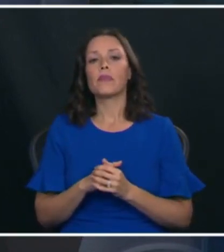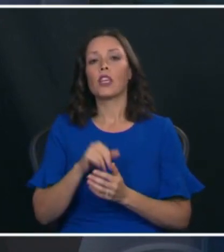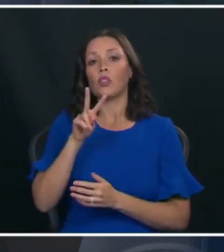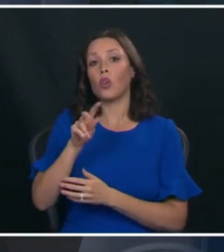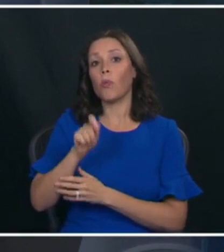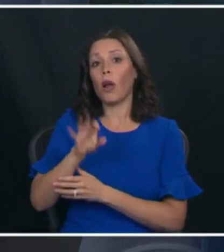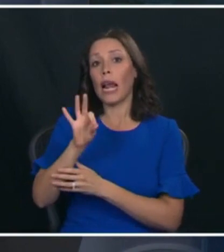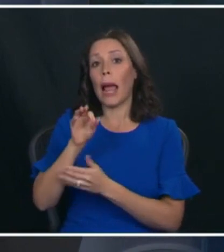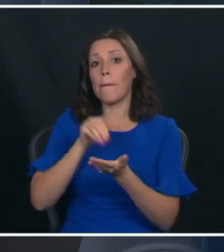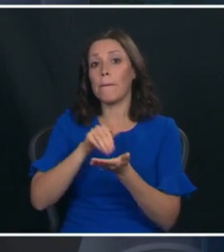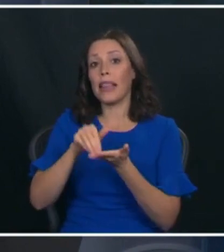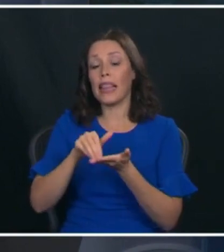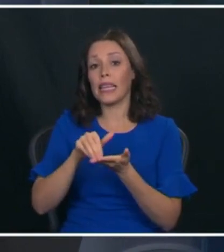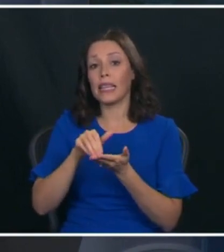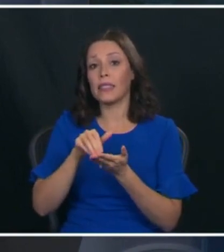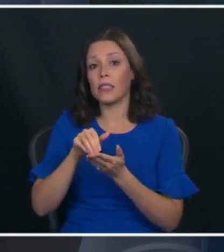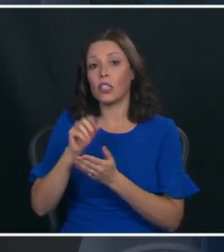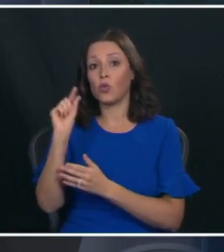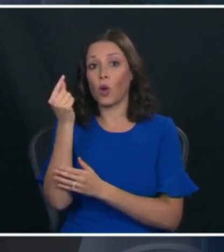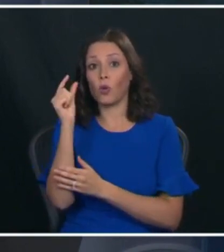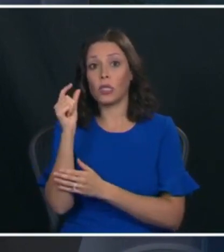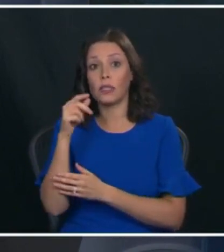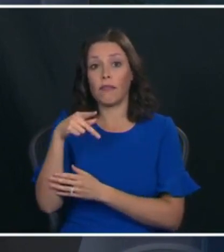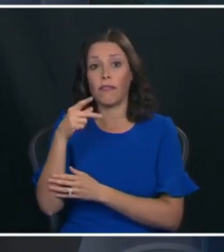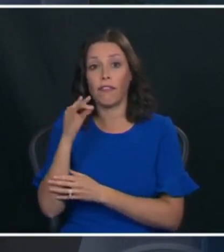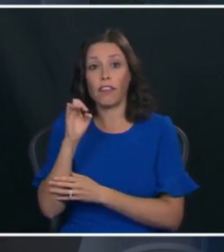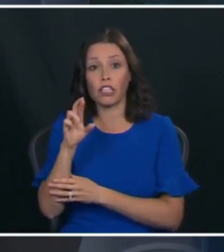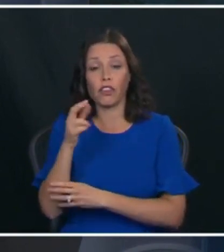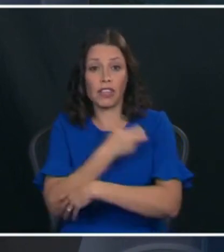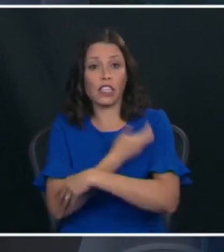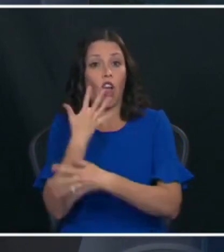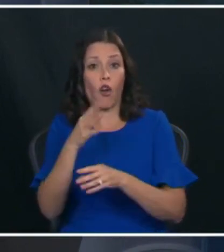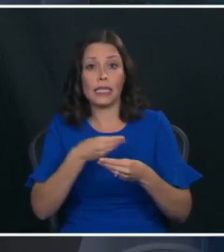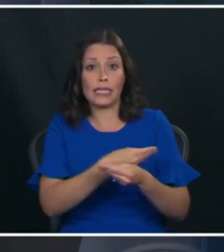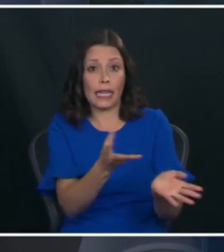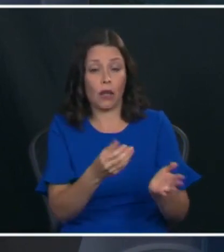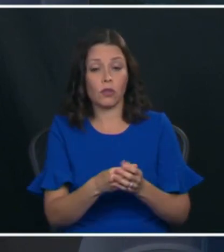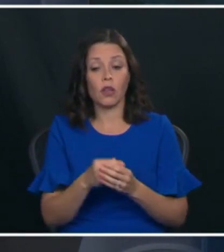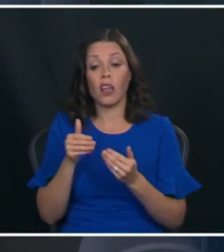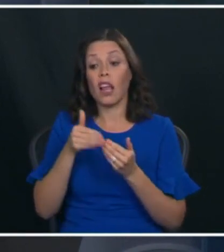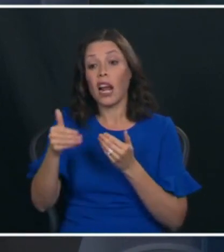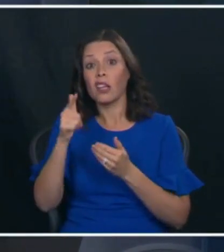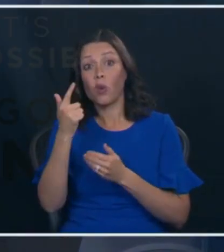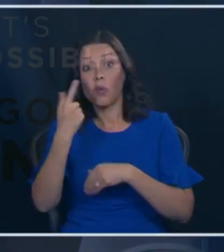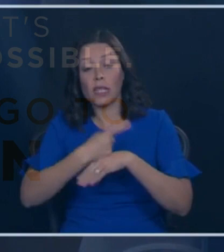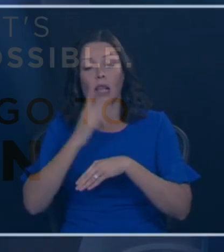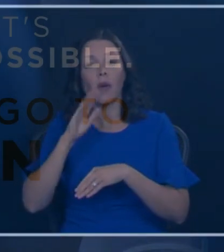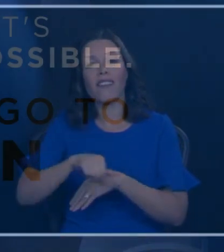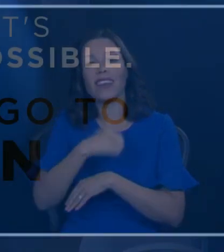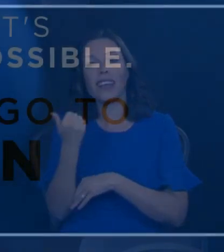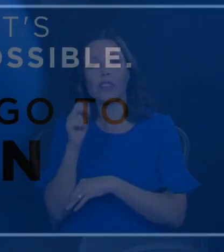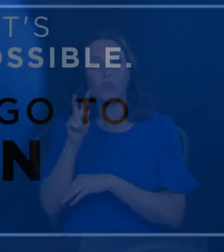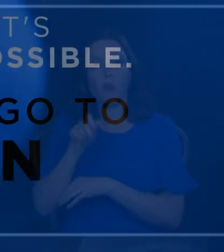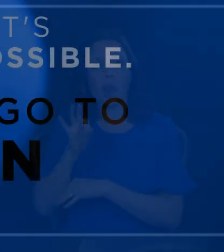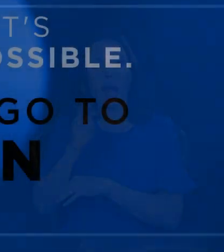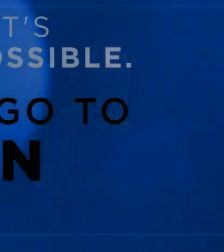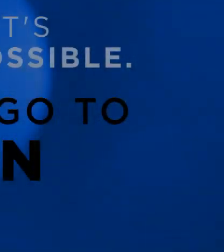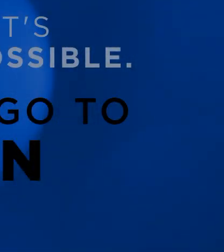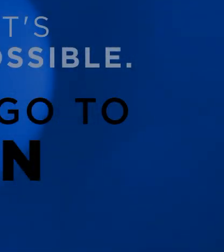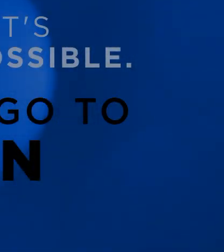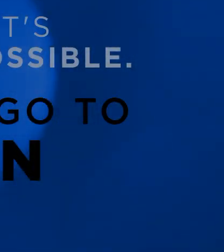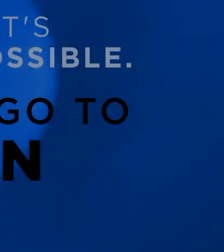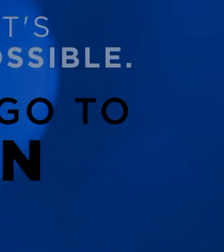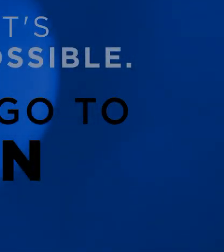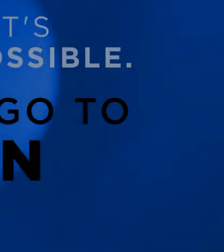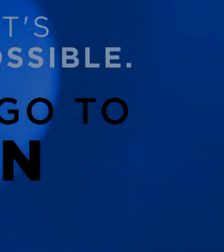.9 million doses of the pfizer vaccine that have gone out in 21 days there will be an additional 2.9 million of those doses because